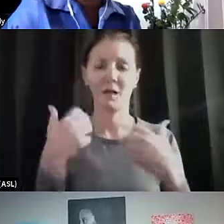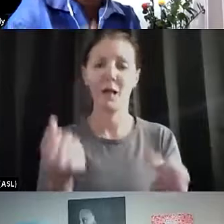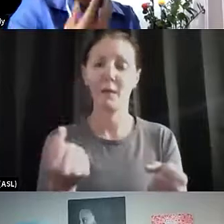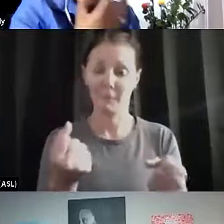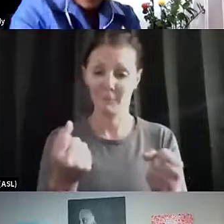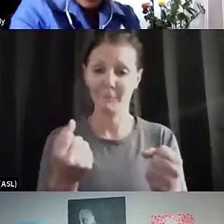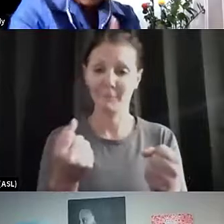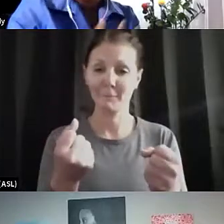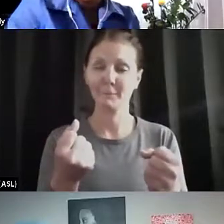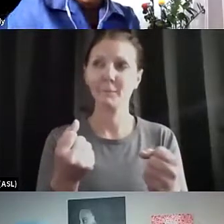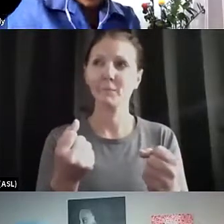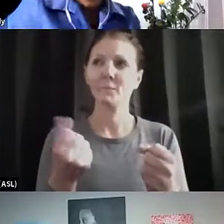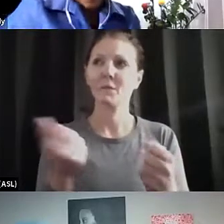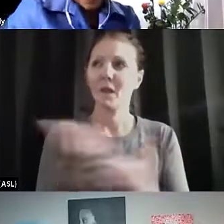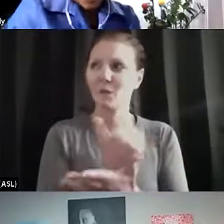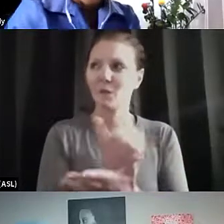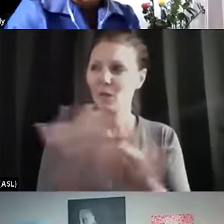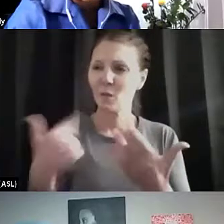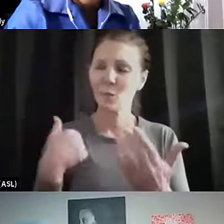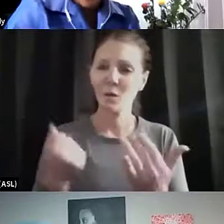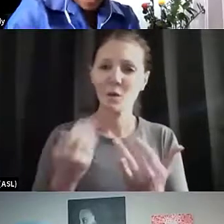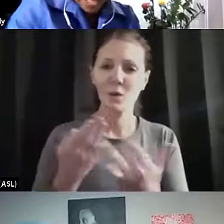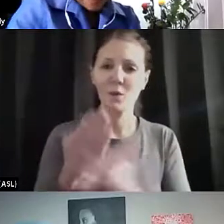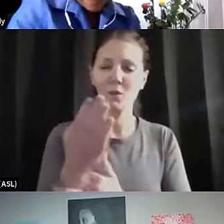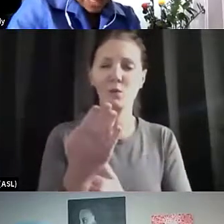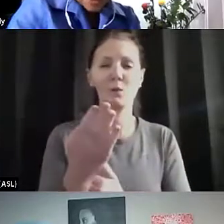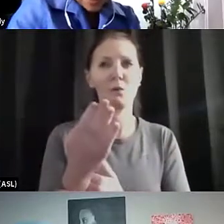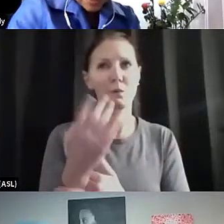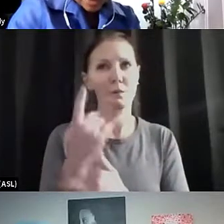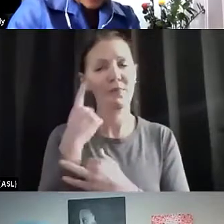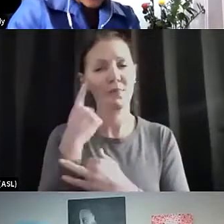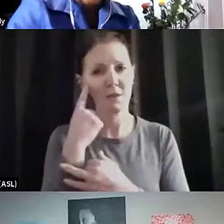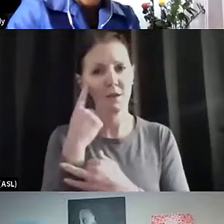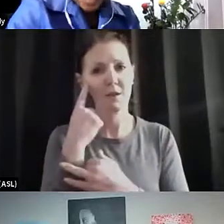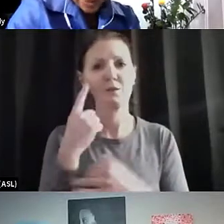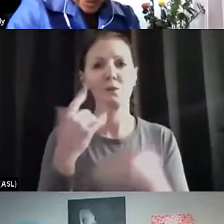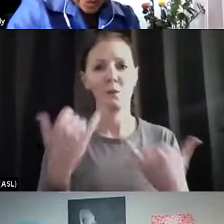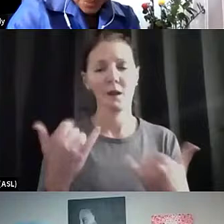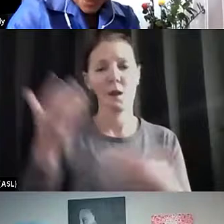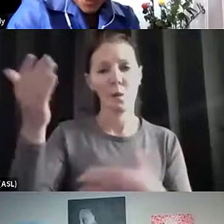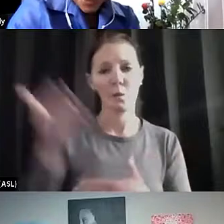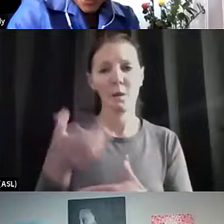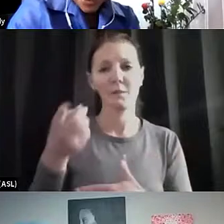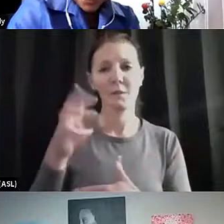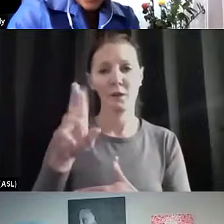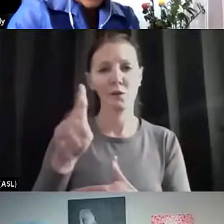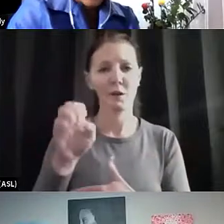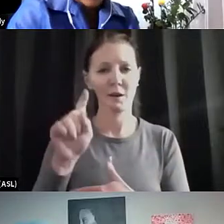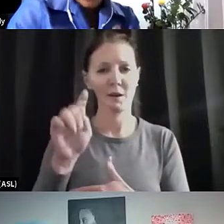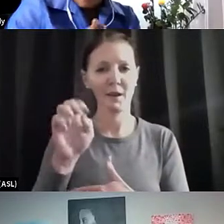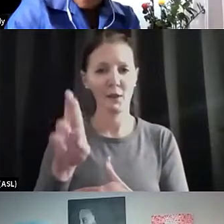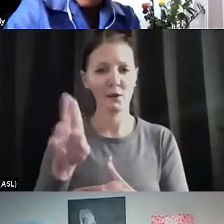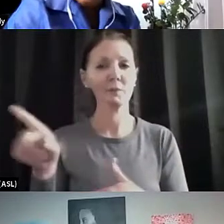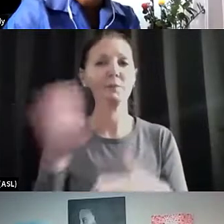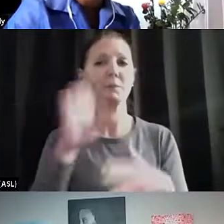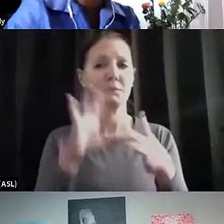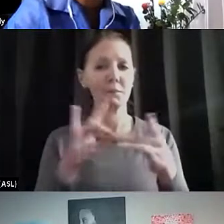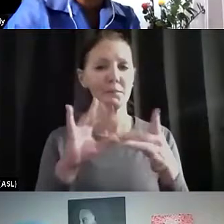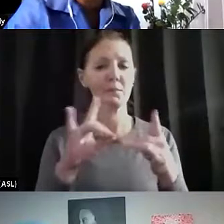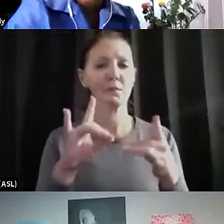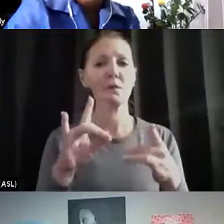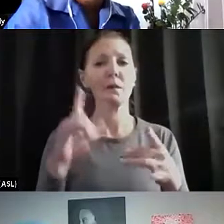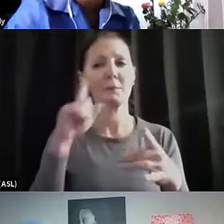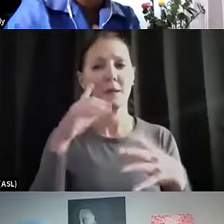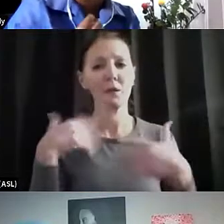thinking about everything that we have gone through. So at this time, I would like to welcome Dr. Ketter, who's going to talk to us about mental